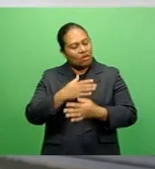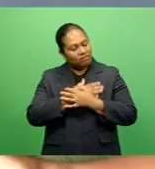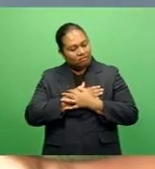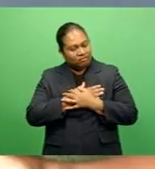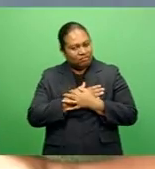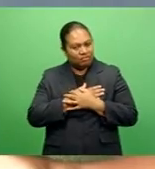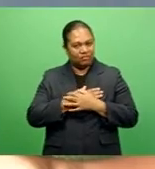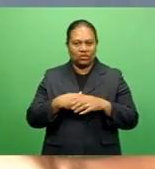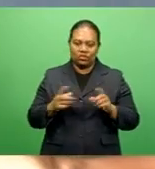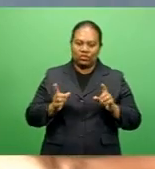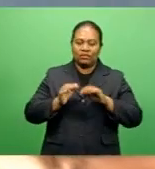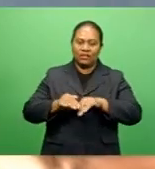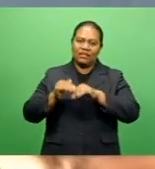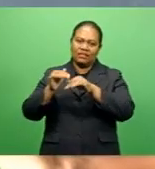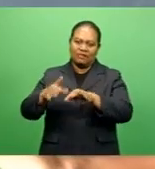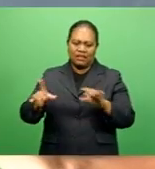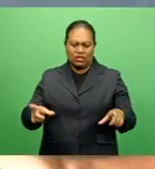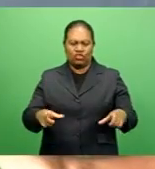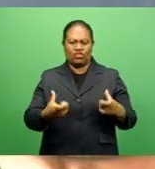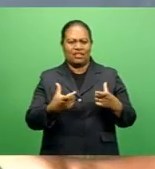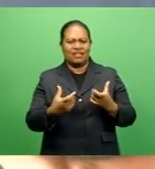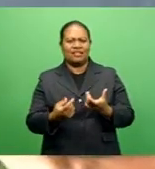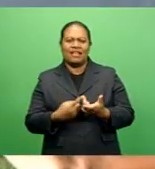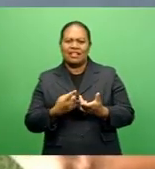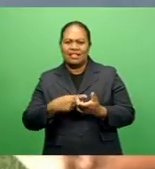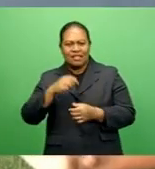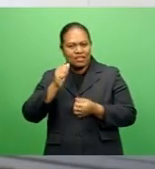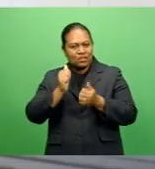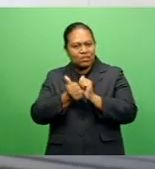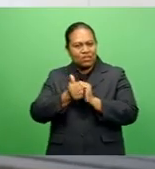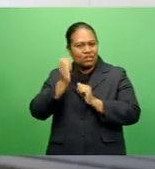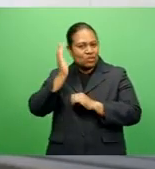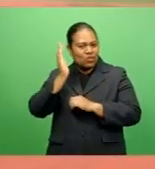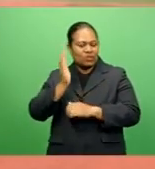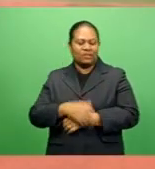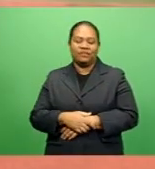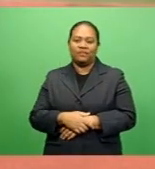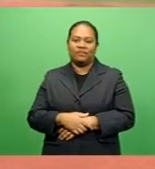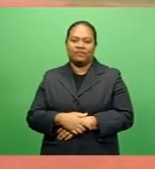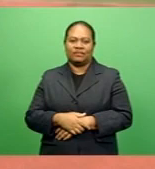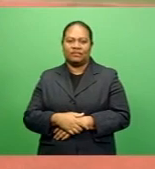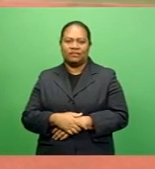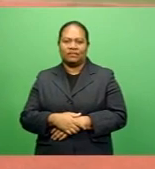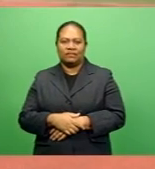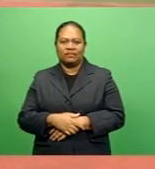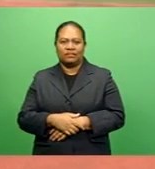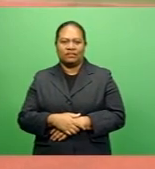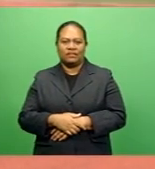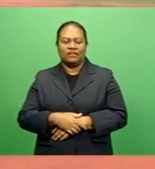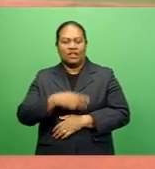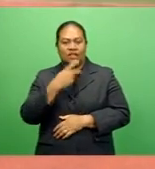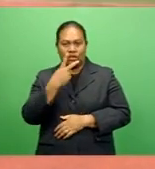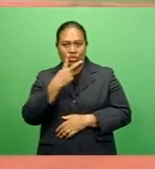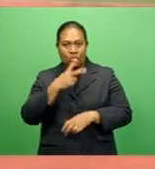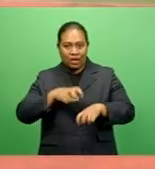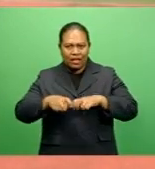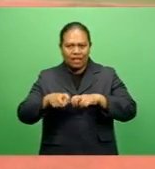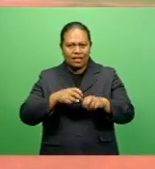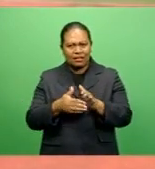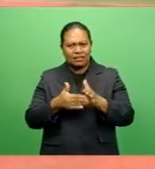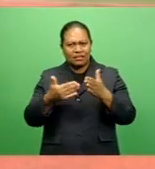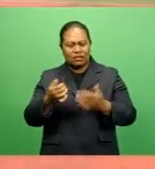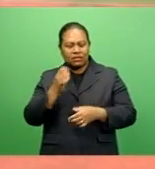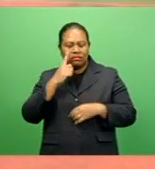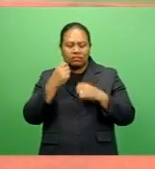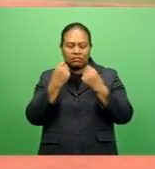athletes from other schools and challenge him for a spot in the Fiji finals. They are just two of the few athletes that have raised the